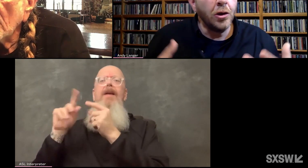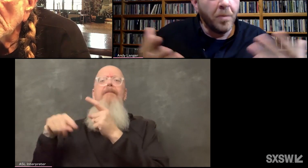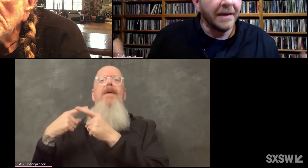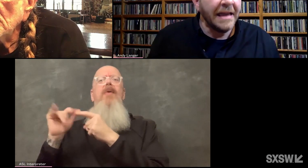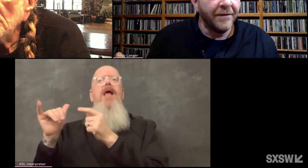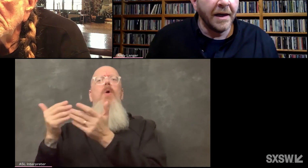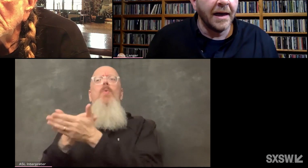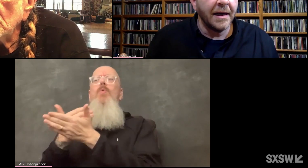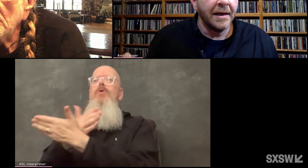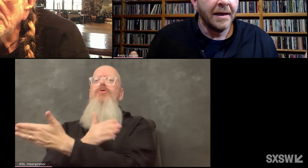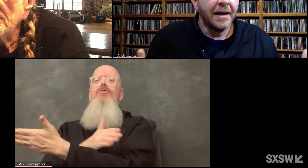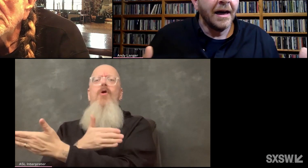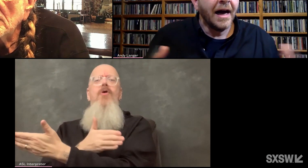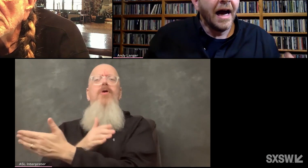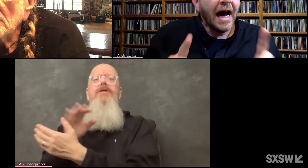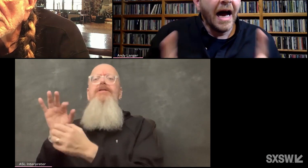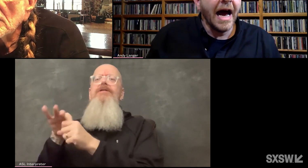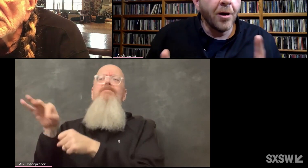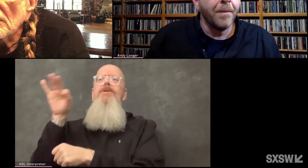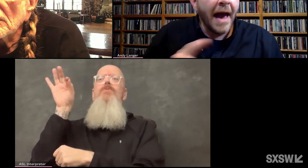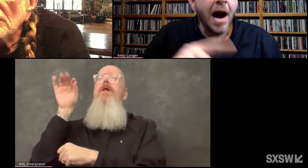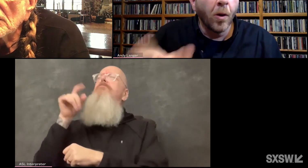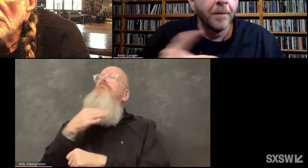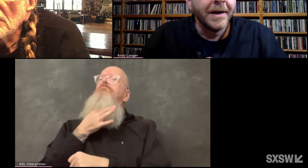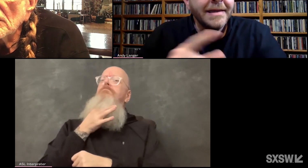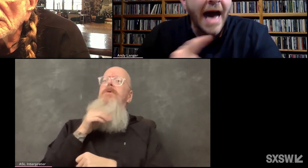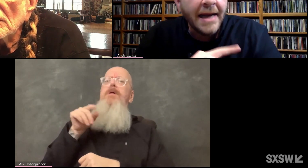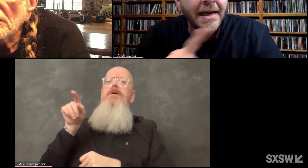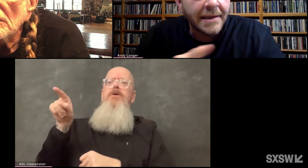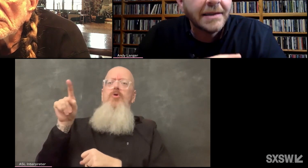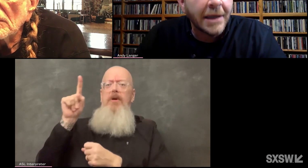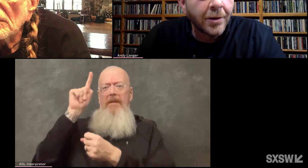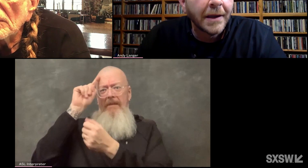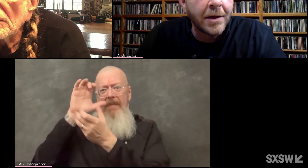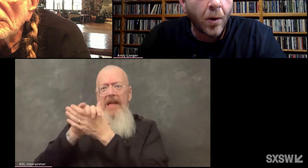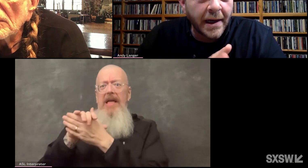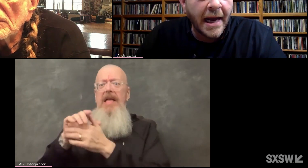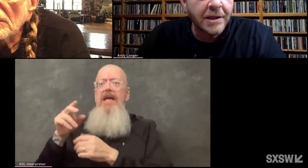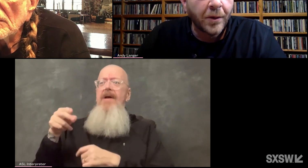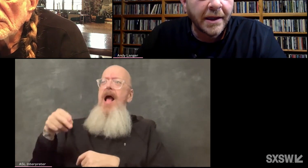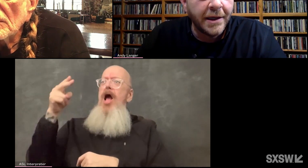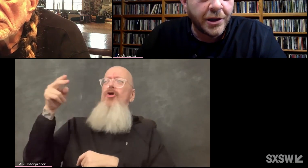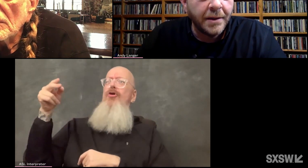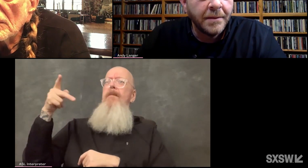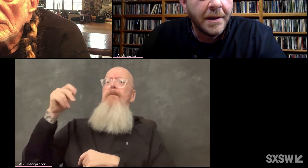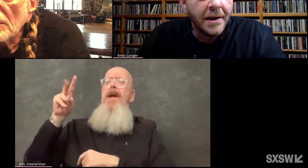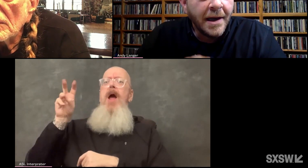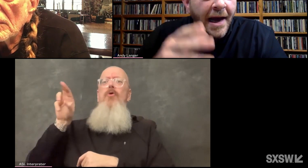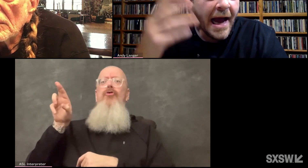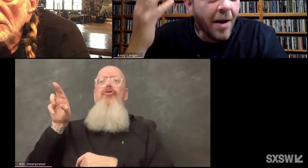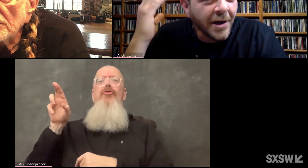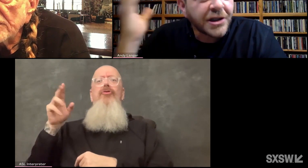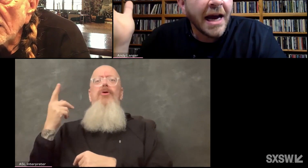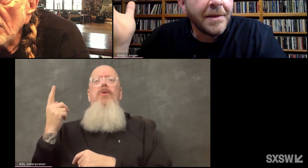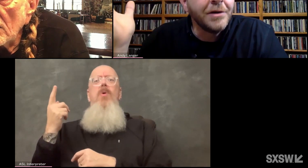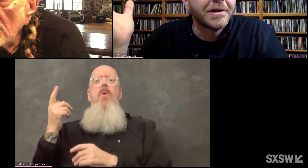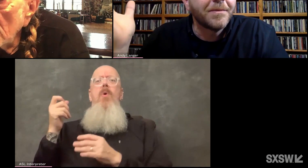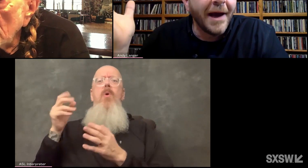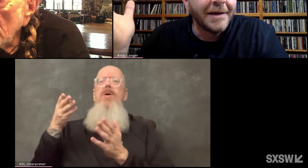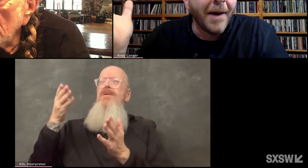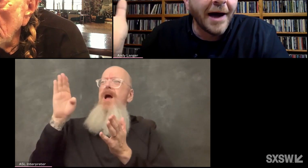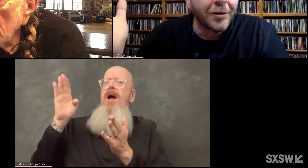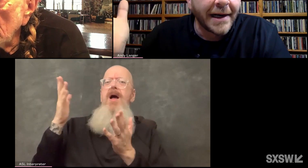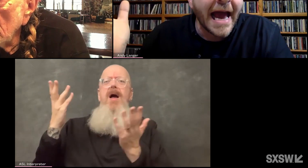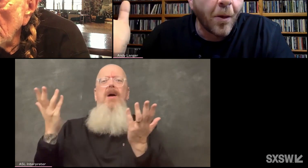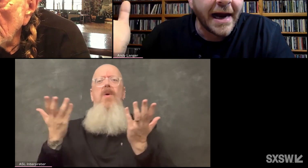you believe in a higher power but not necessarily organized religion. How much time do you